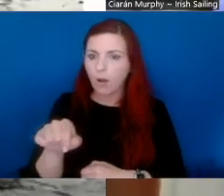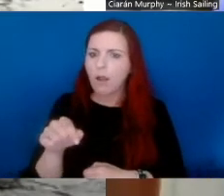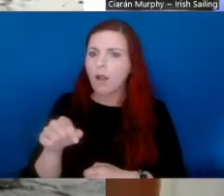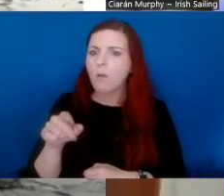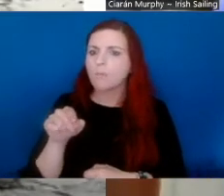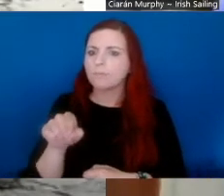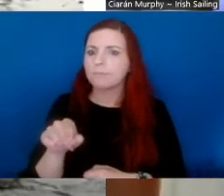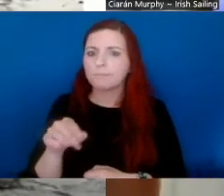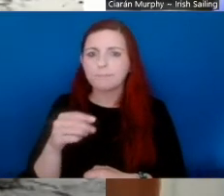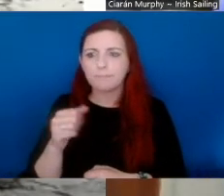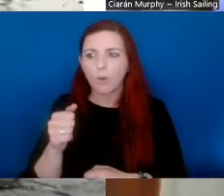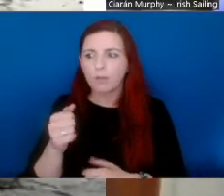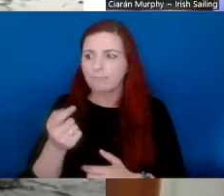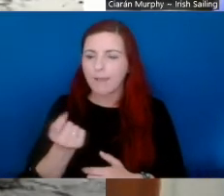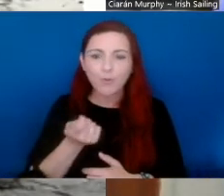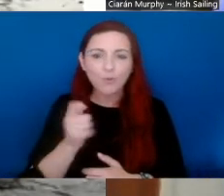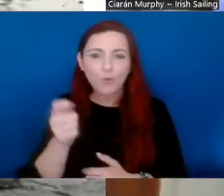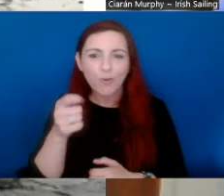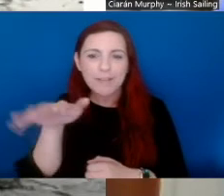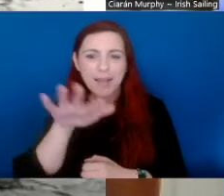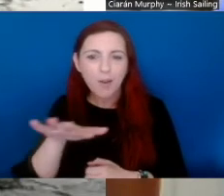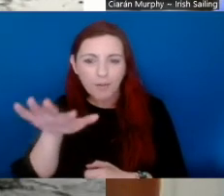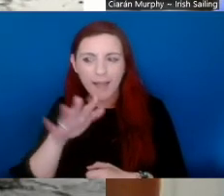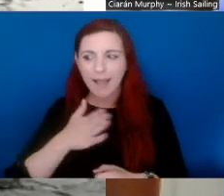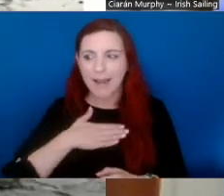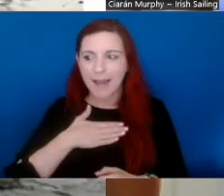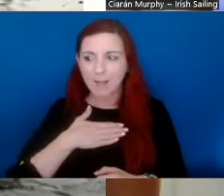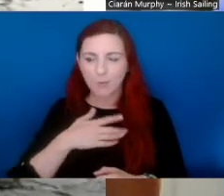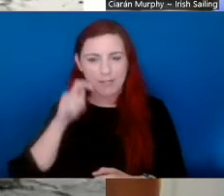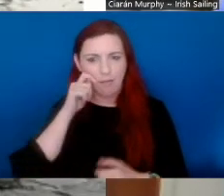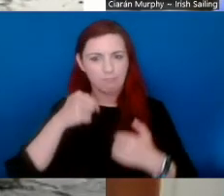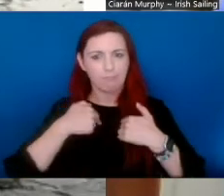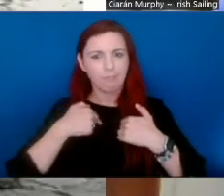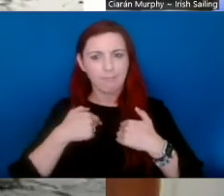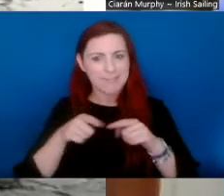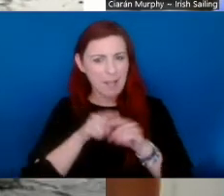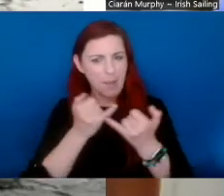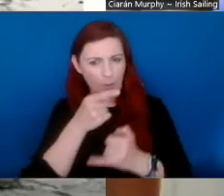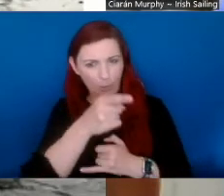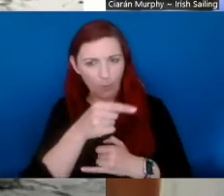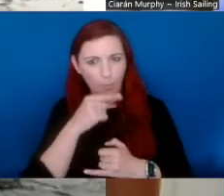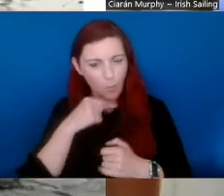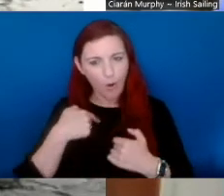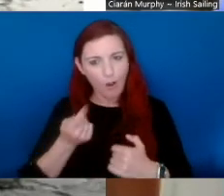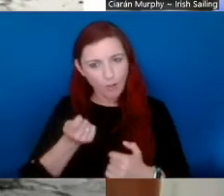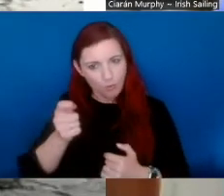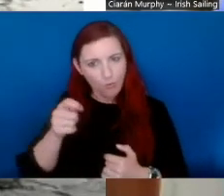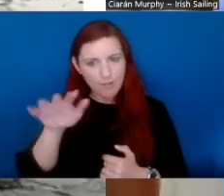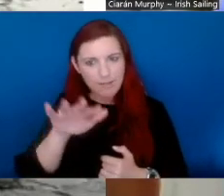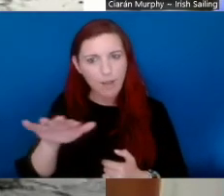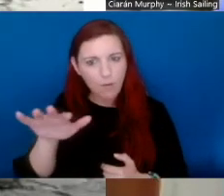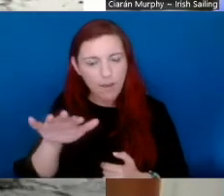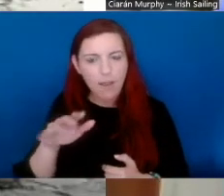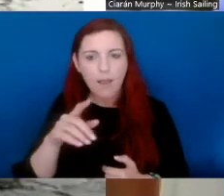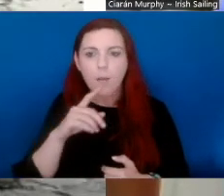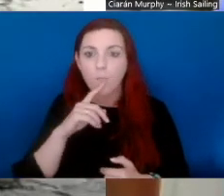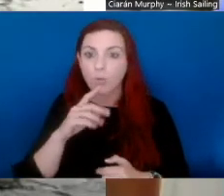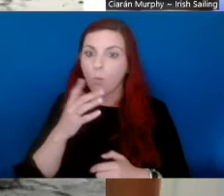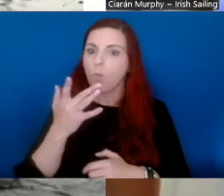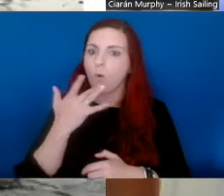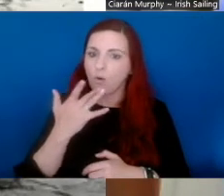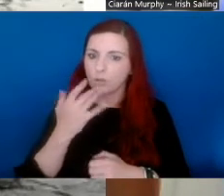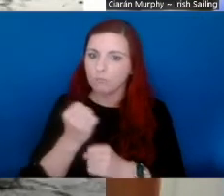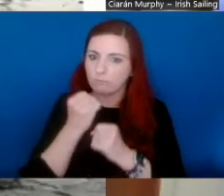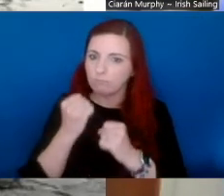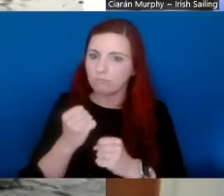I suppose we're a tourist county. We'd like to consider ourselves as a tourist county, but also a